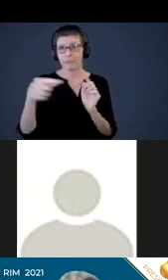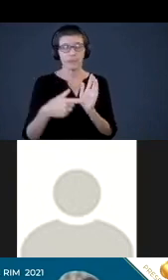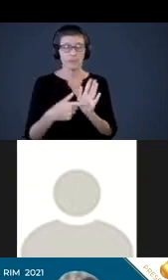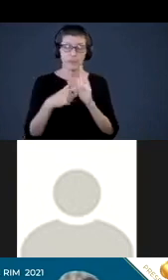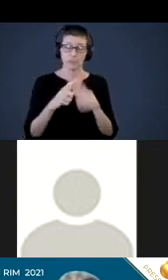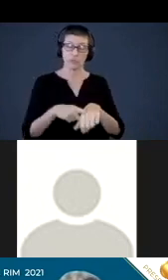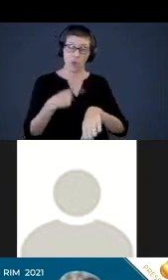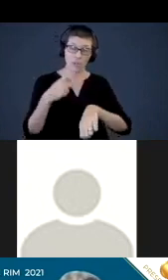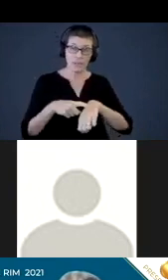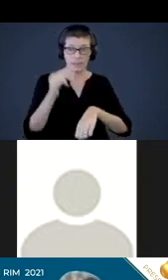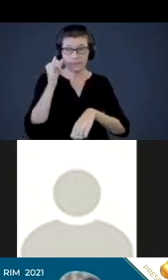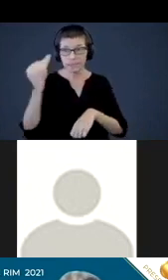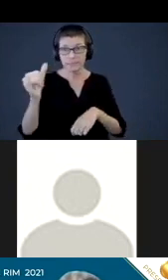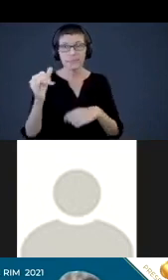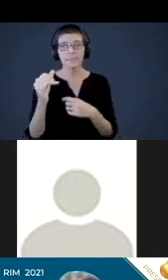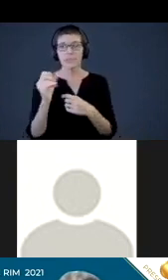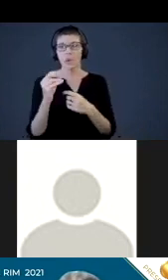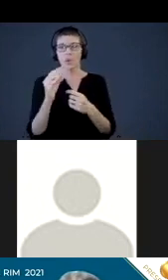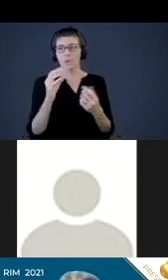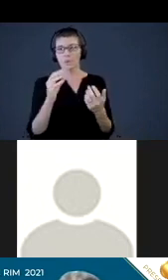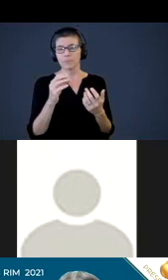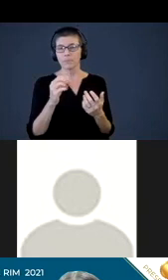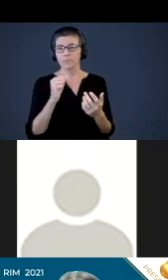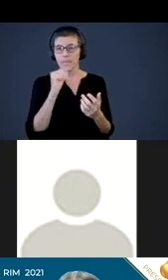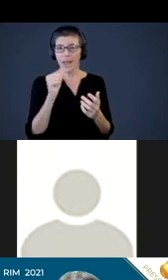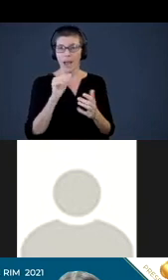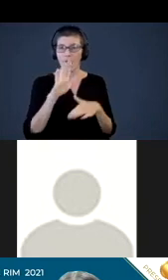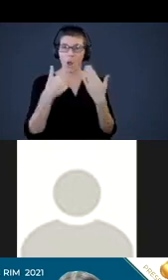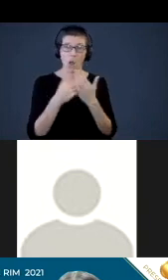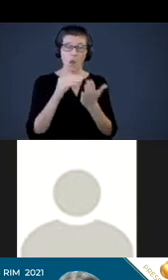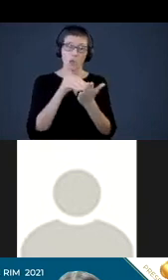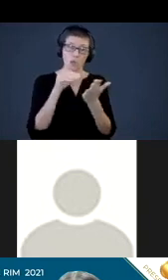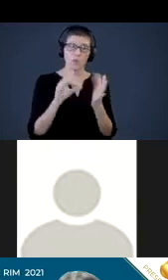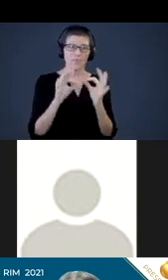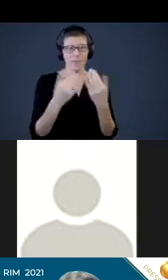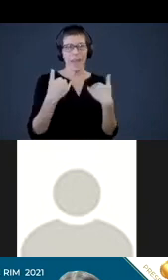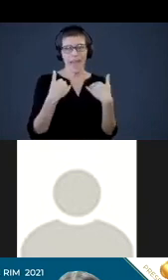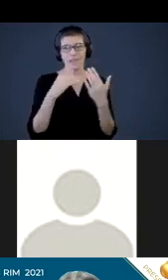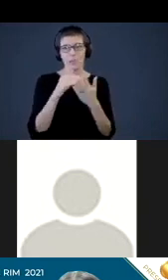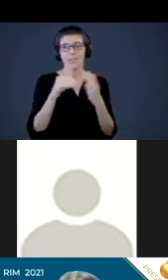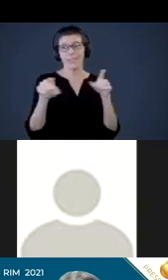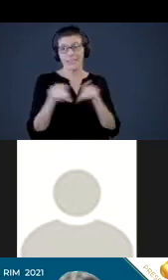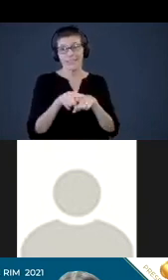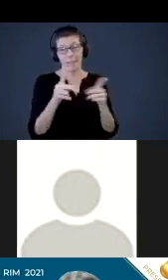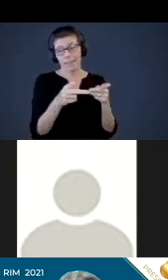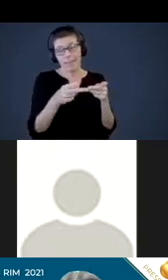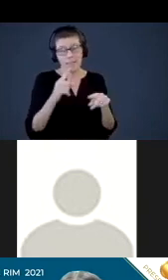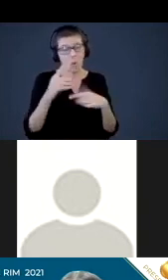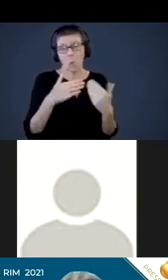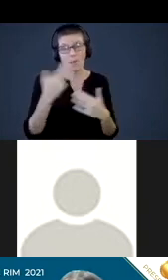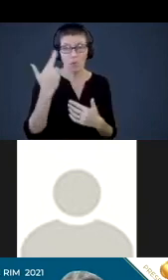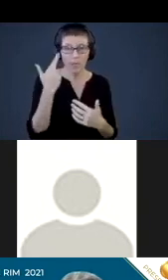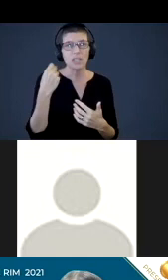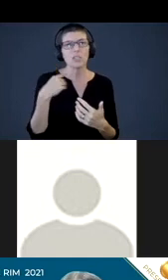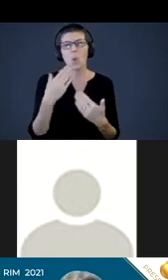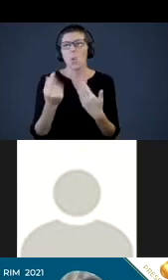know, so it's, and not all, you know, students or families have students going to the same place for whatever reason. So it's, you know,